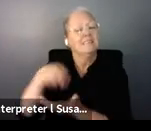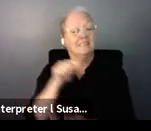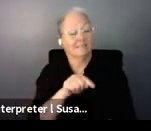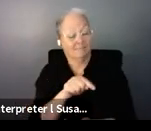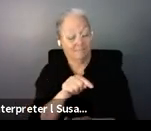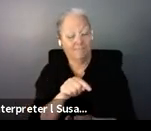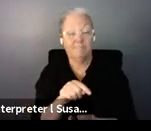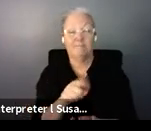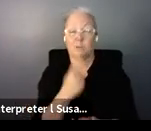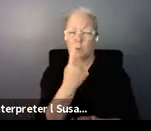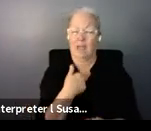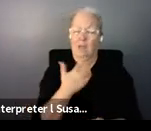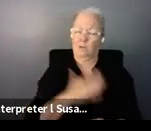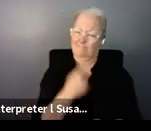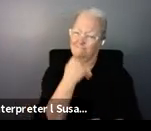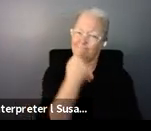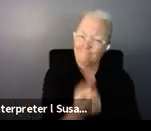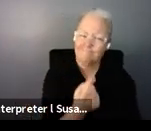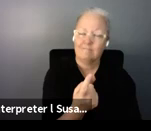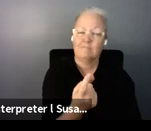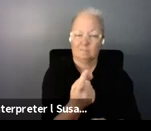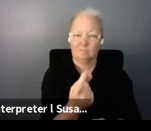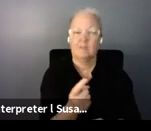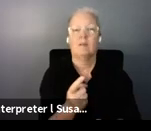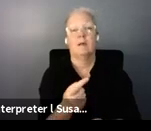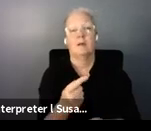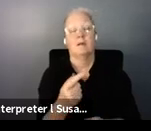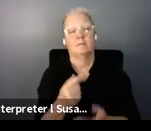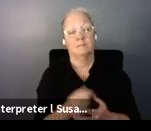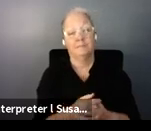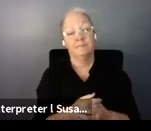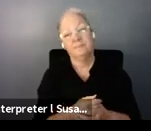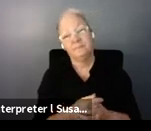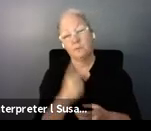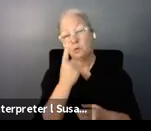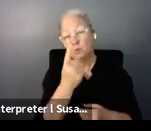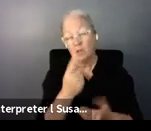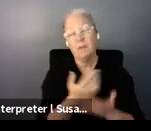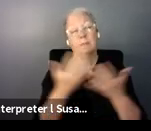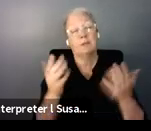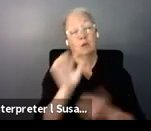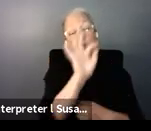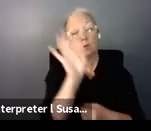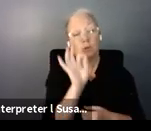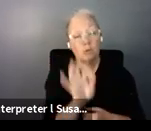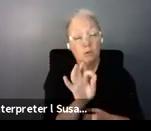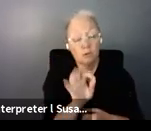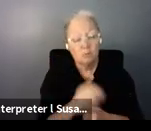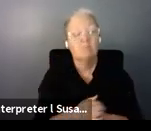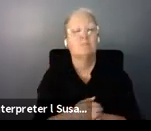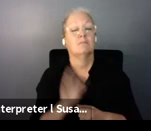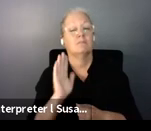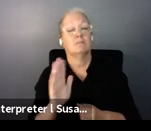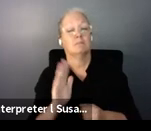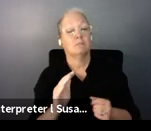Next slide, please. care for